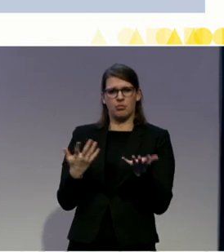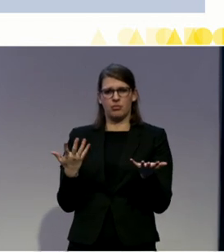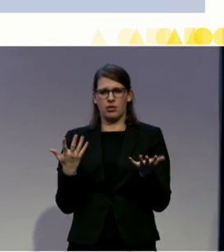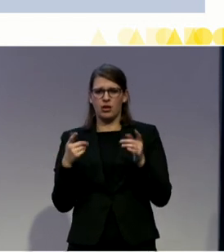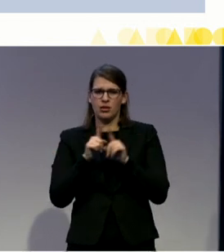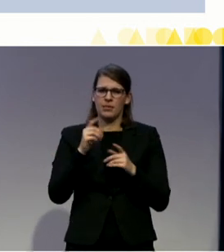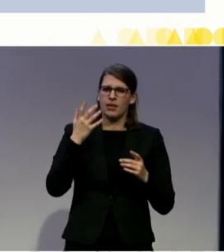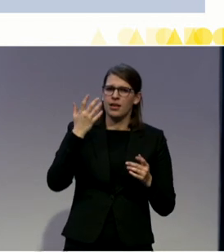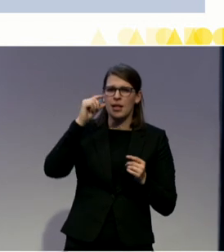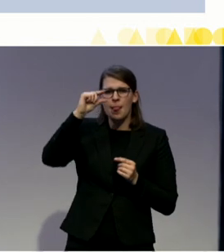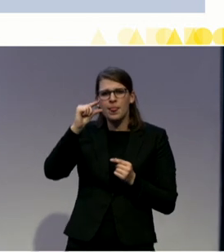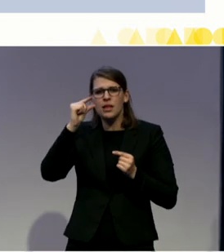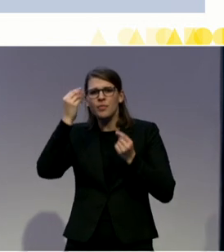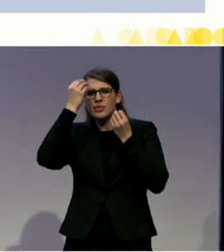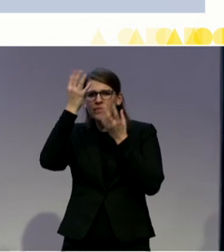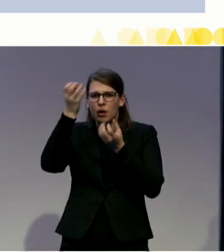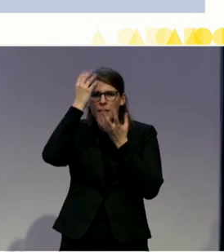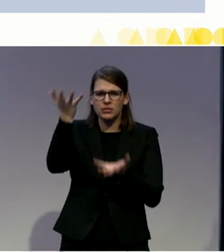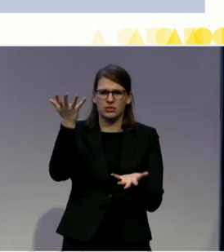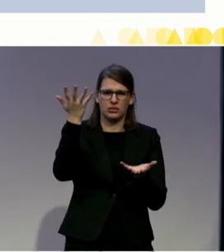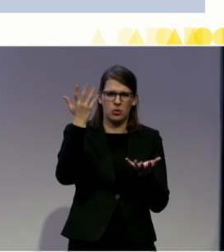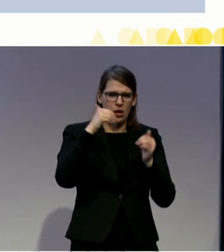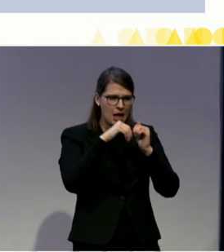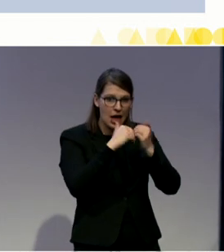and where de-institutionalization will take place.